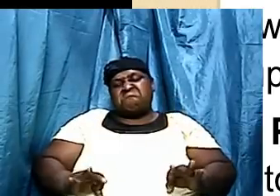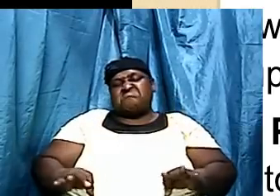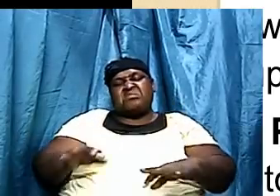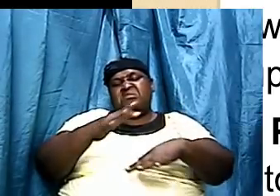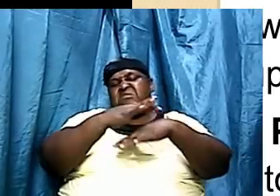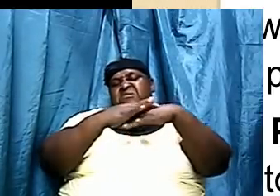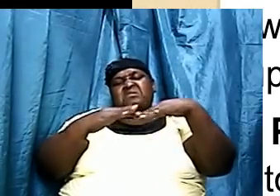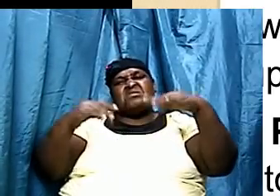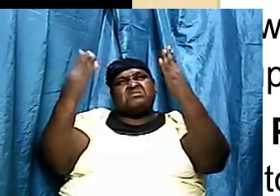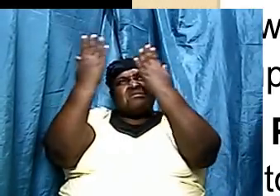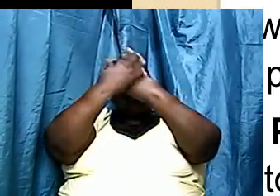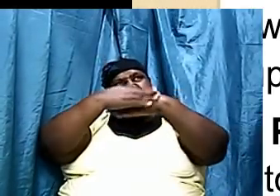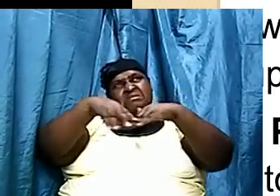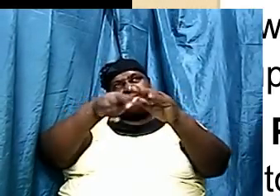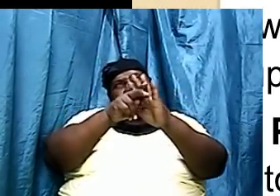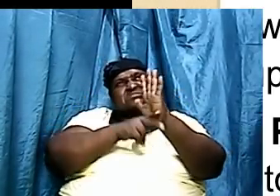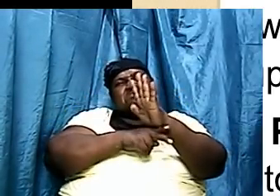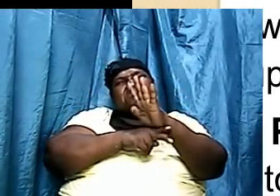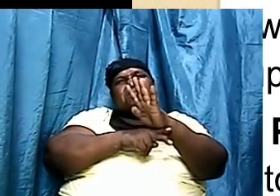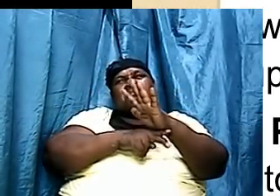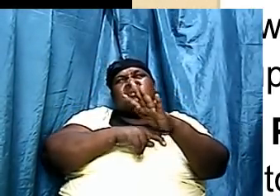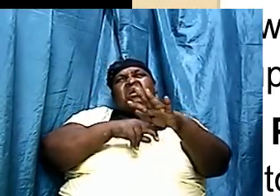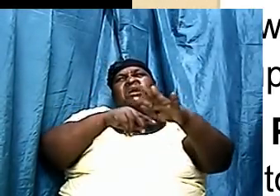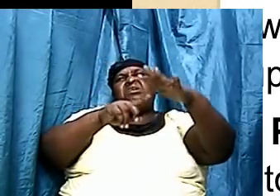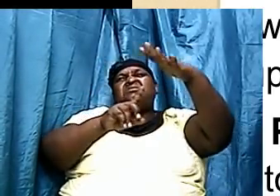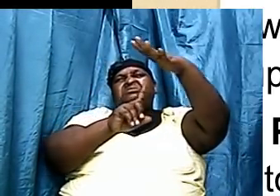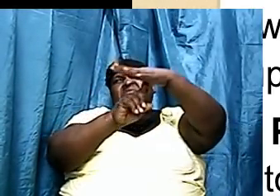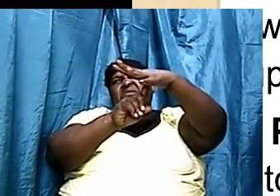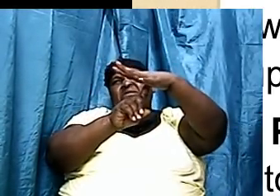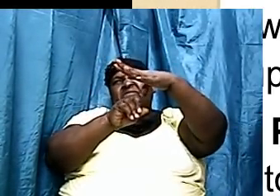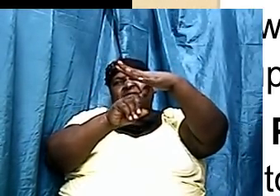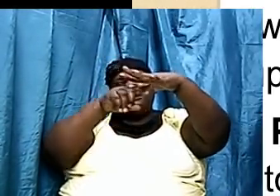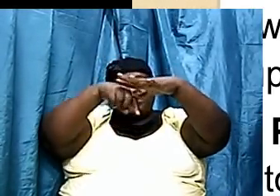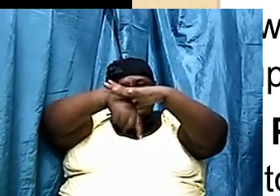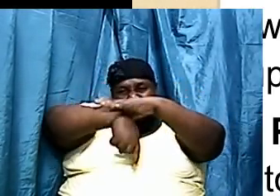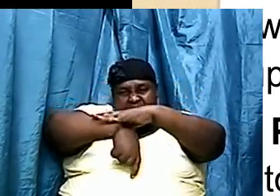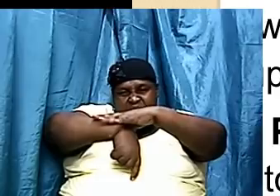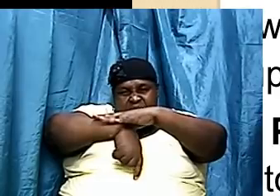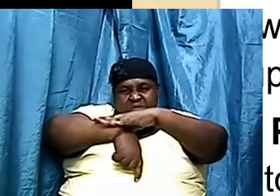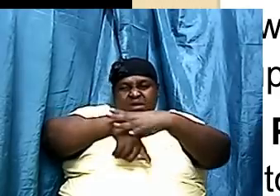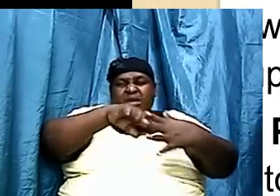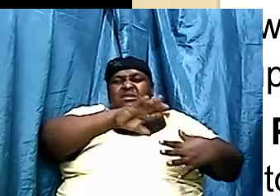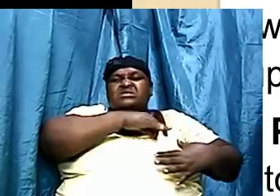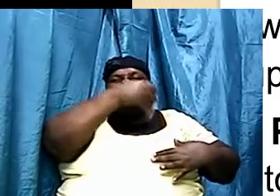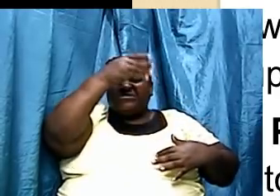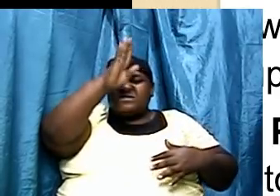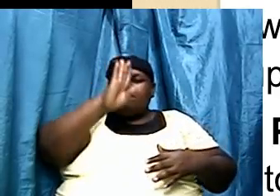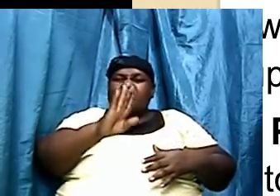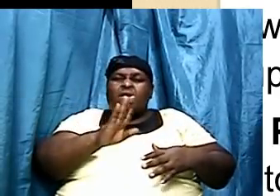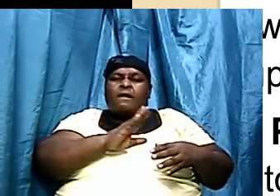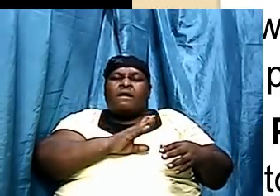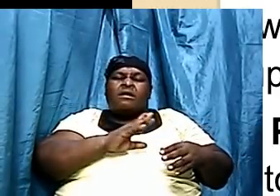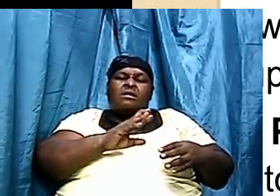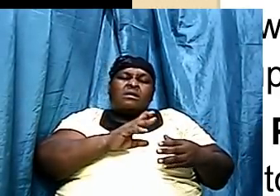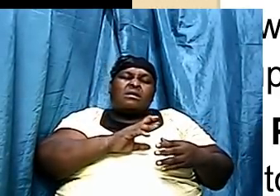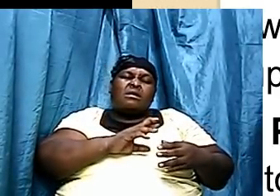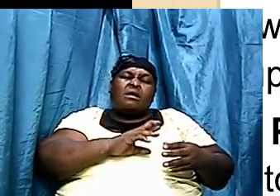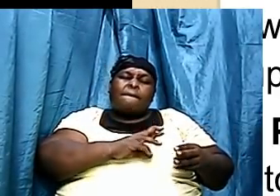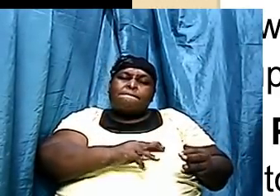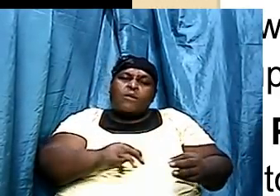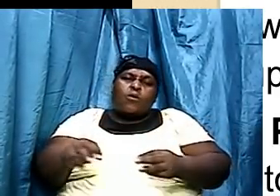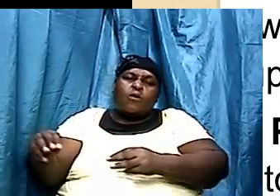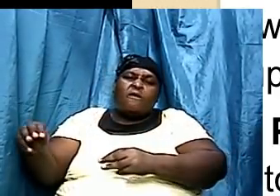was upon the face of the deep and the spirit of the Lord moved upon the face of the waters so it shows that the